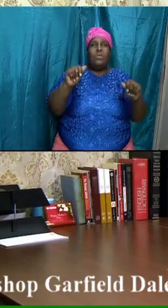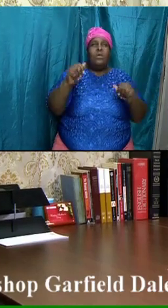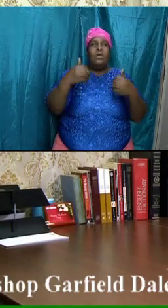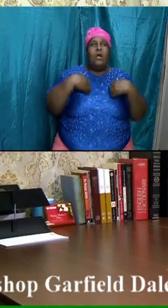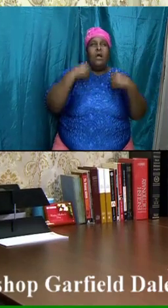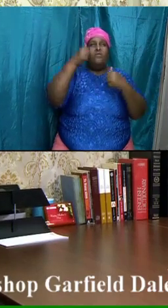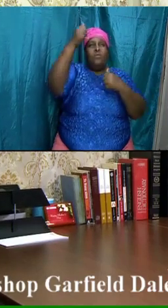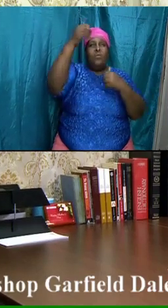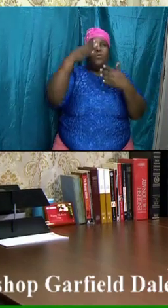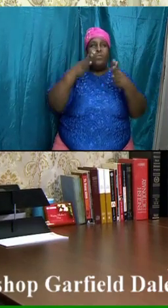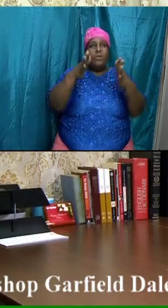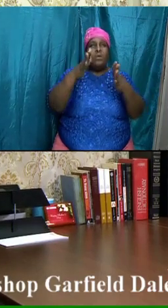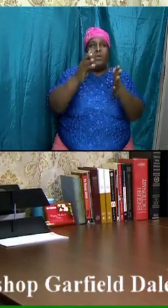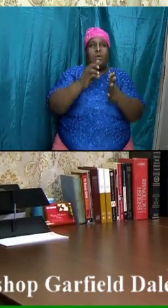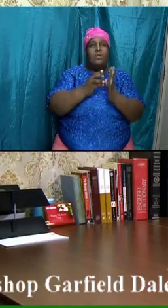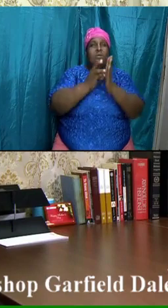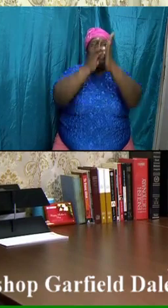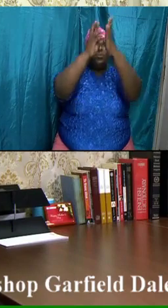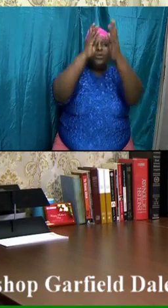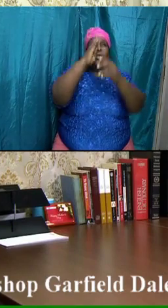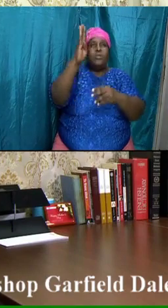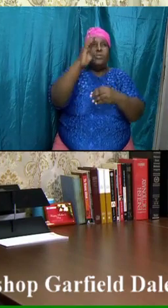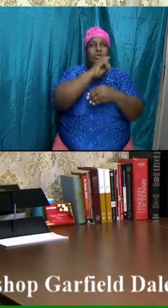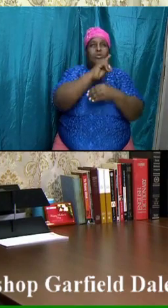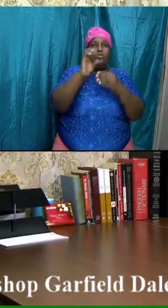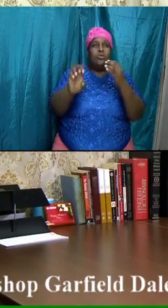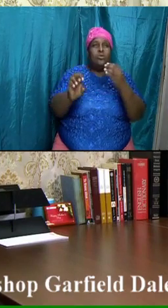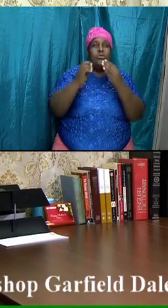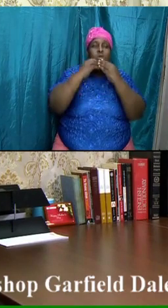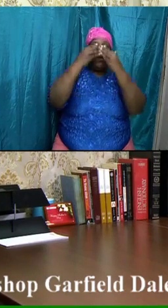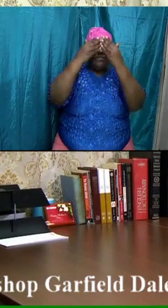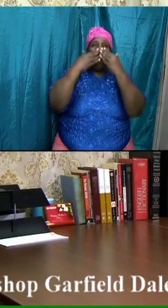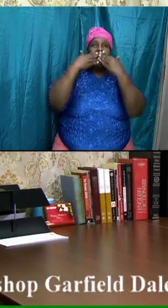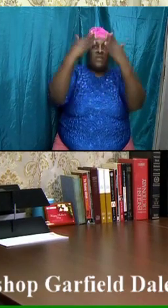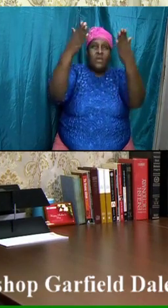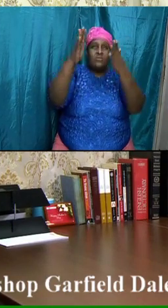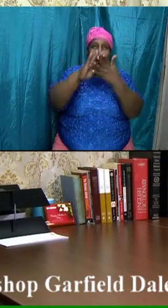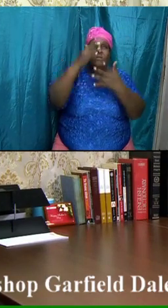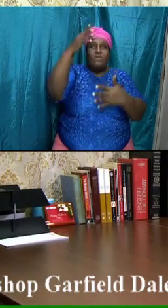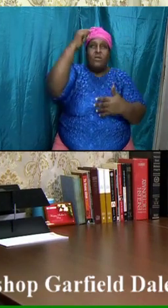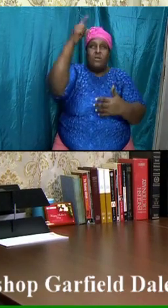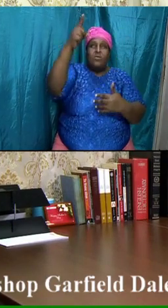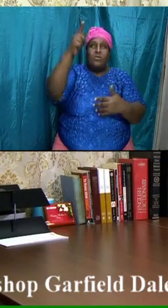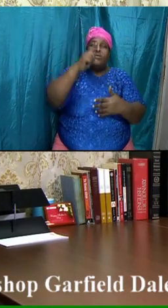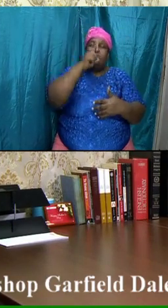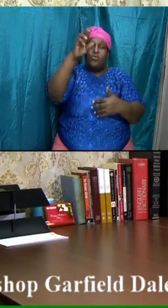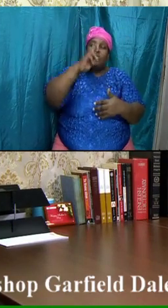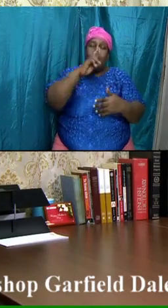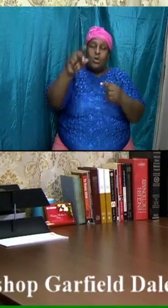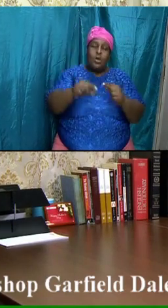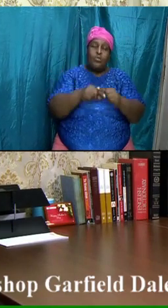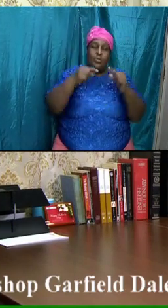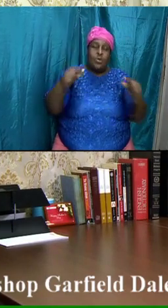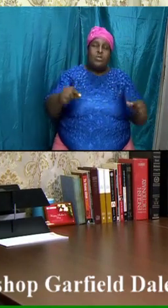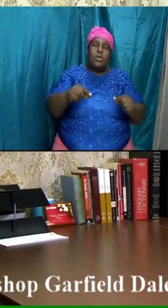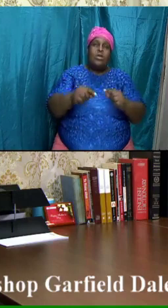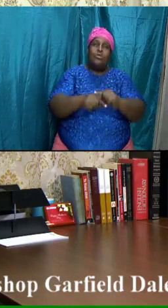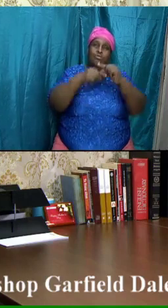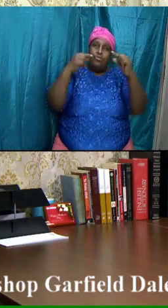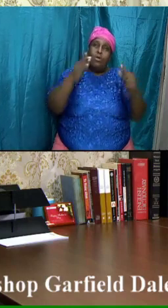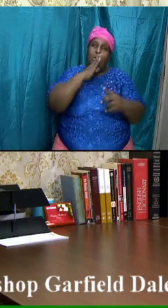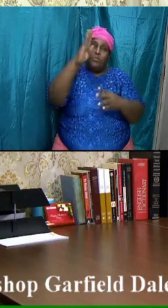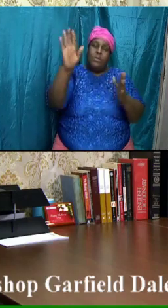let your will be done we give you thanks and we glorify you mighty God you are great and you are greatly